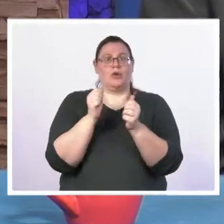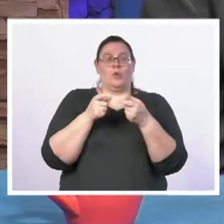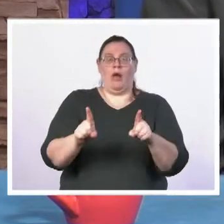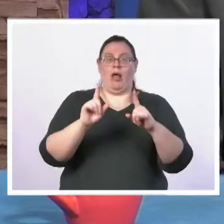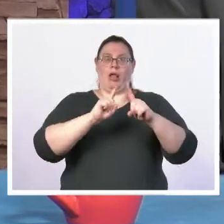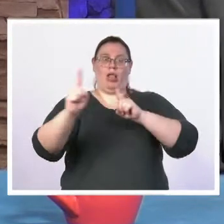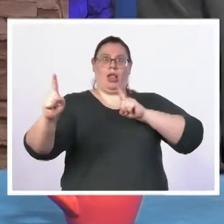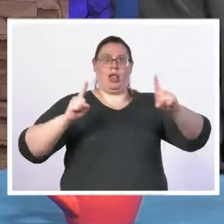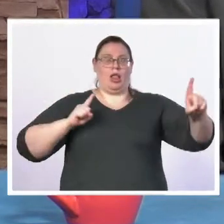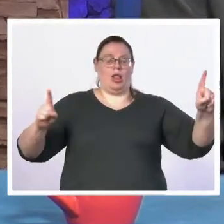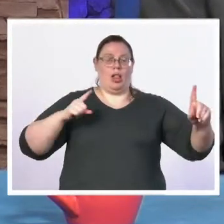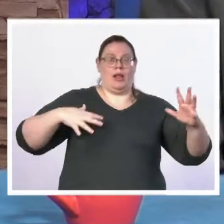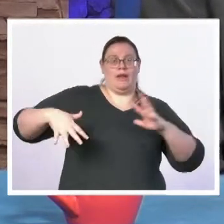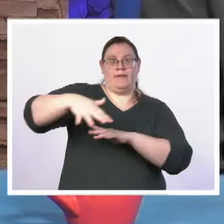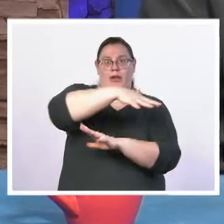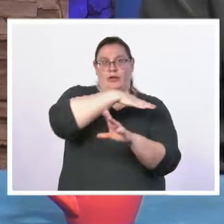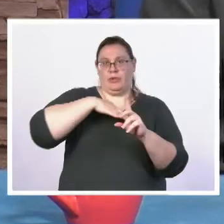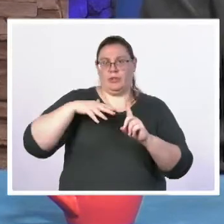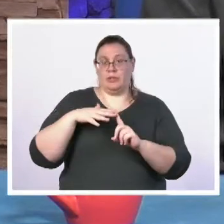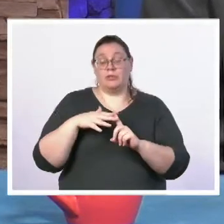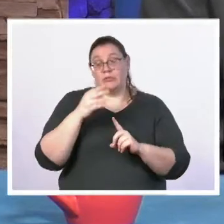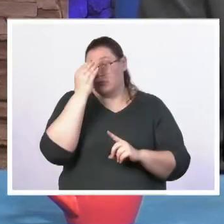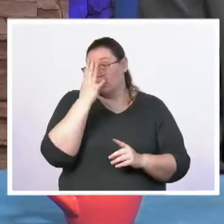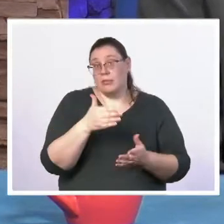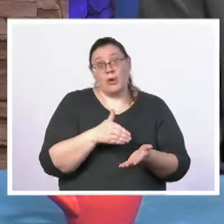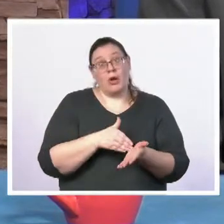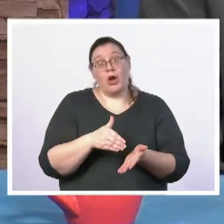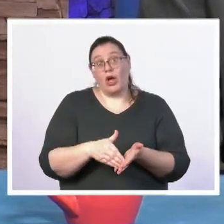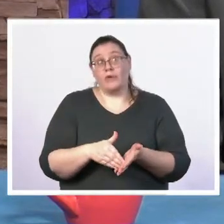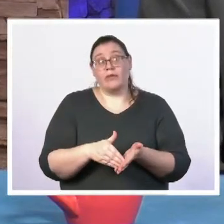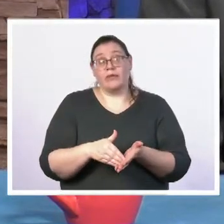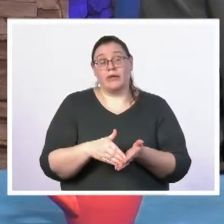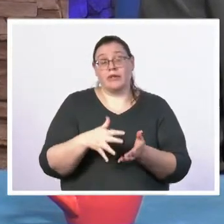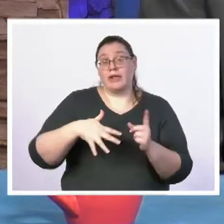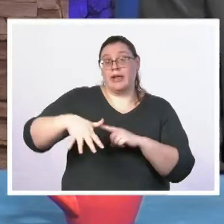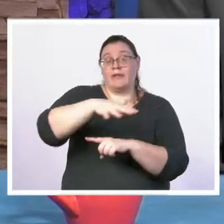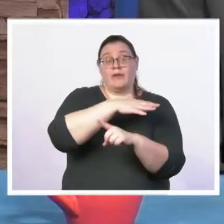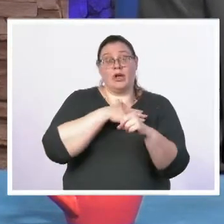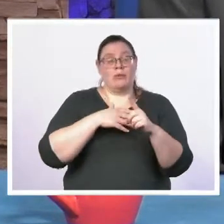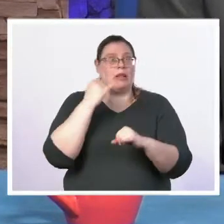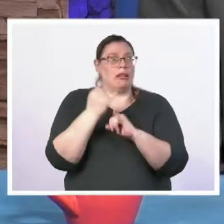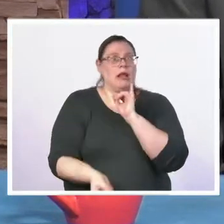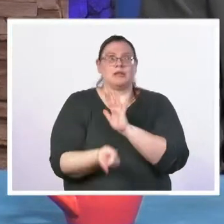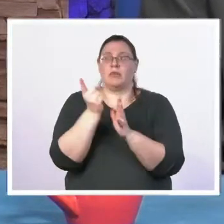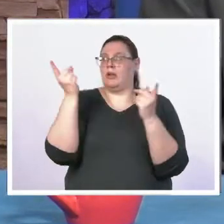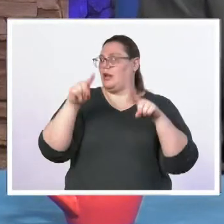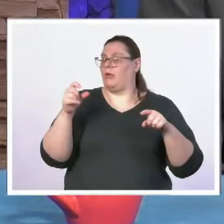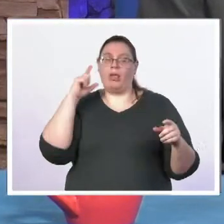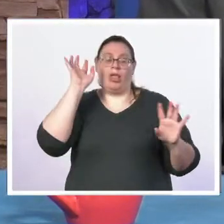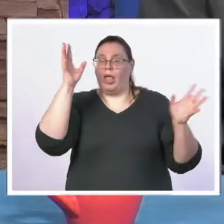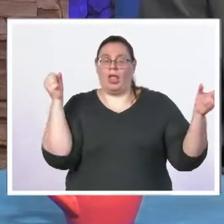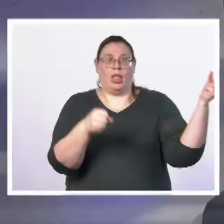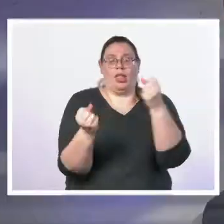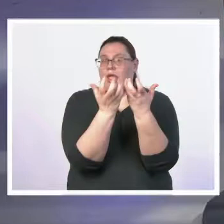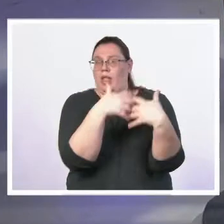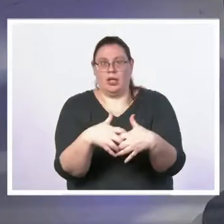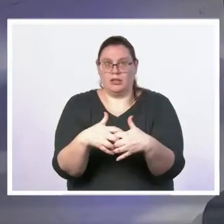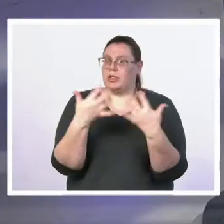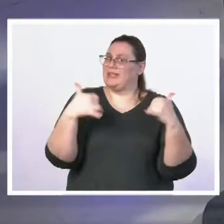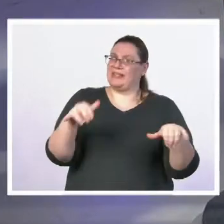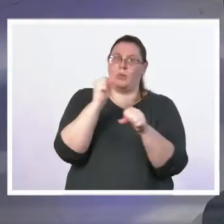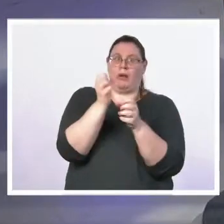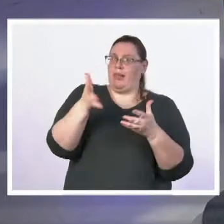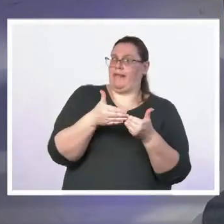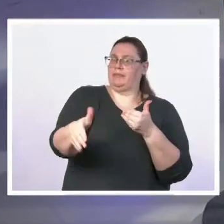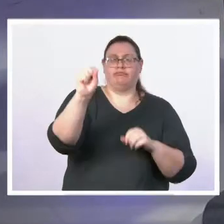socially distance environment and quite often uh an environment that is thrown together at the last minute so